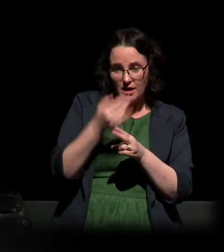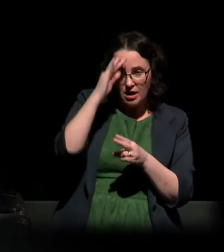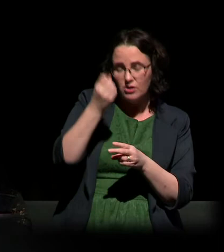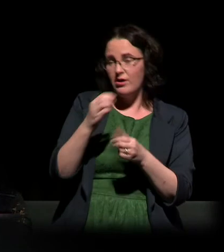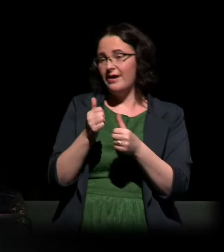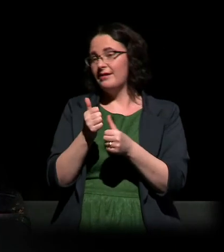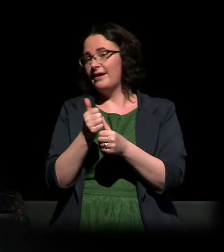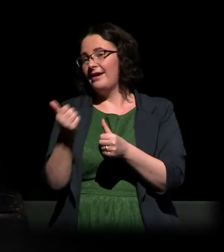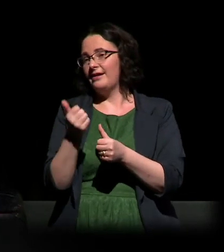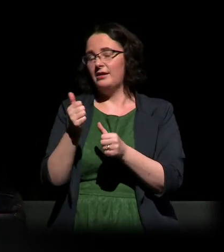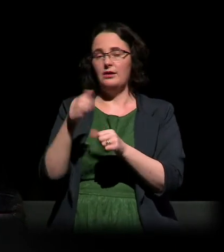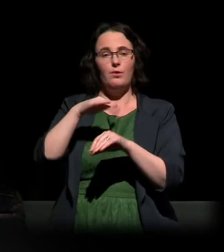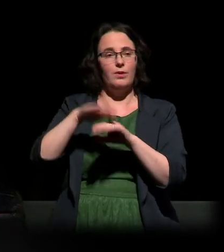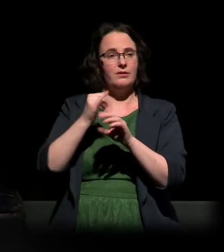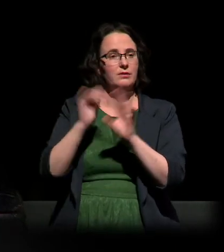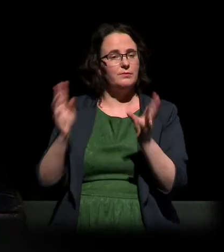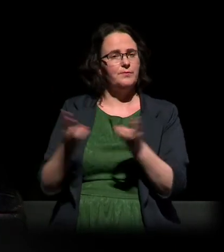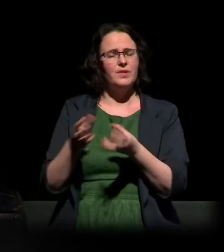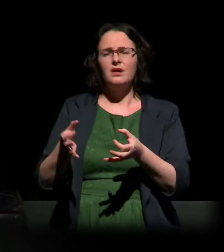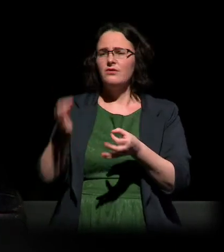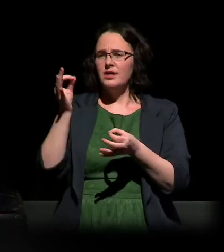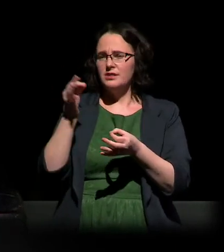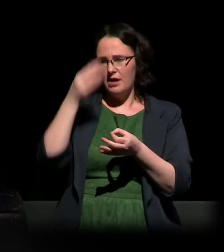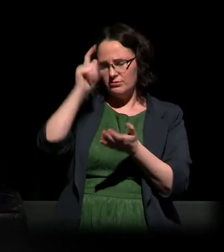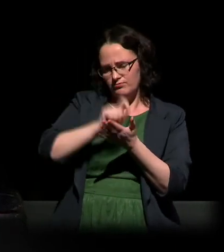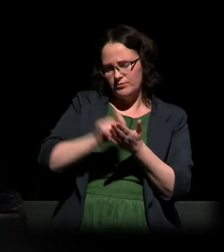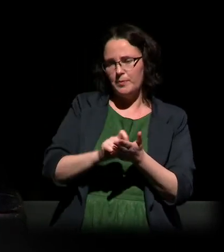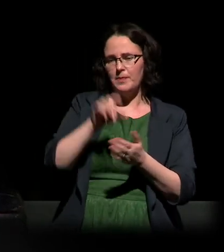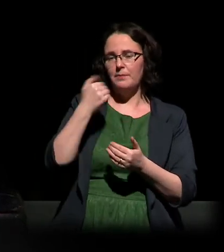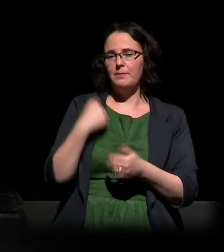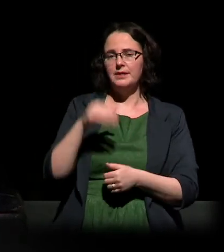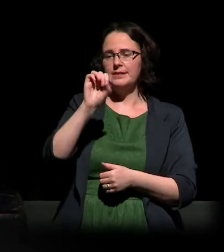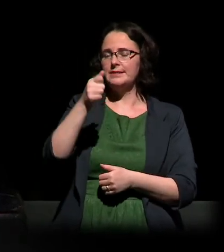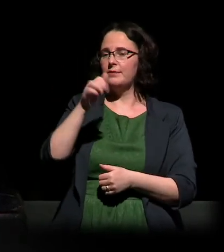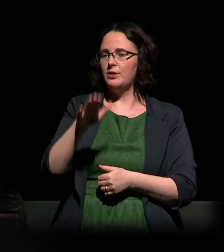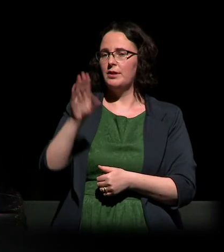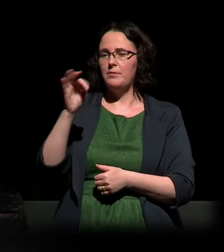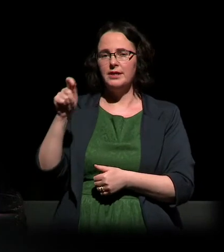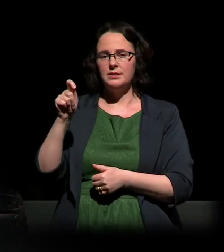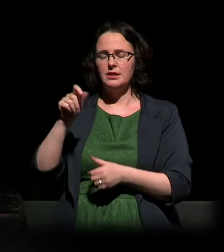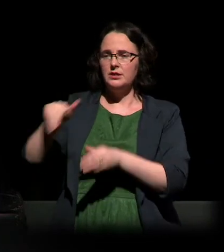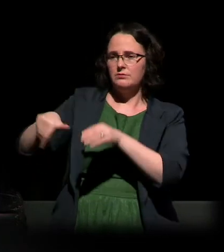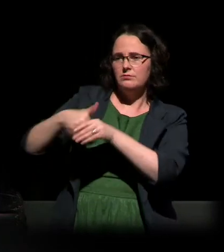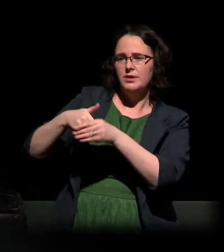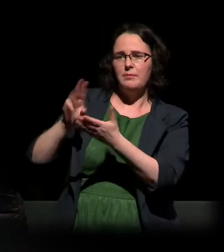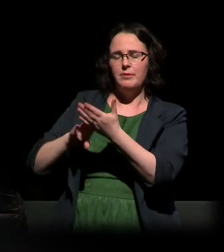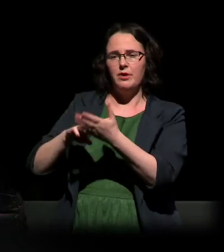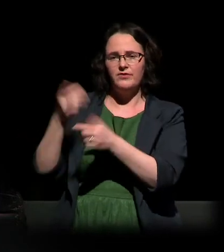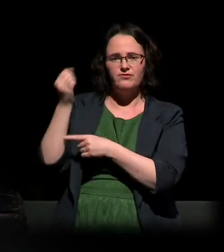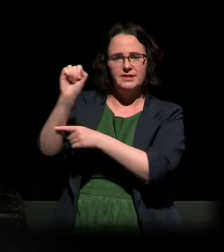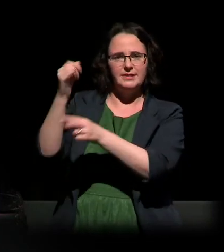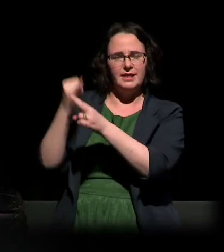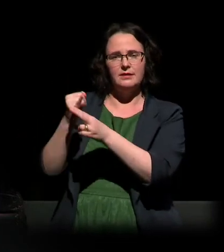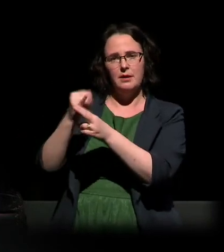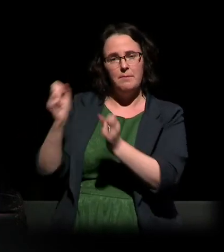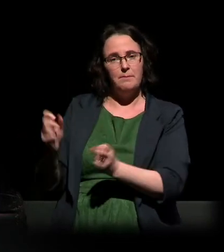The great Irish writer Samuel Beckett joined the resistance in Paris in 1941. He was profoundly influenced by the